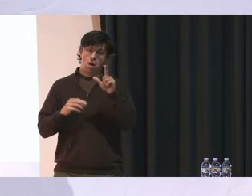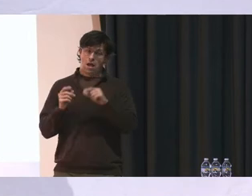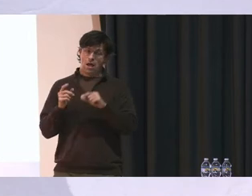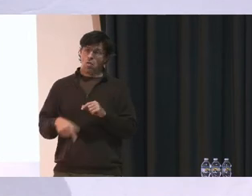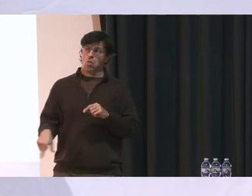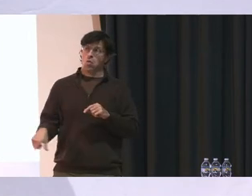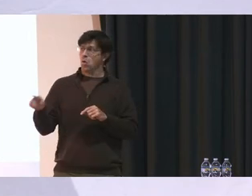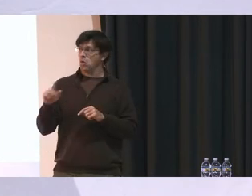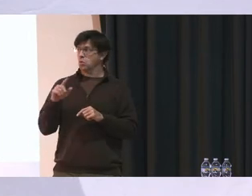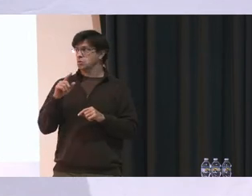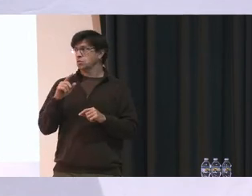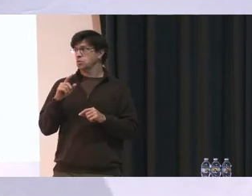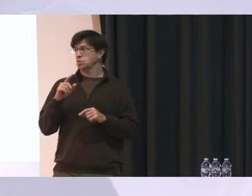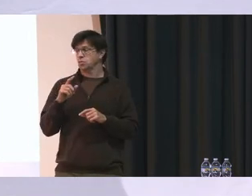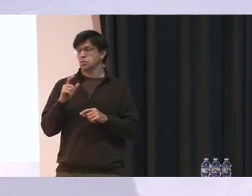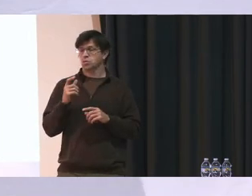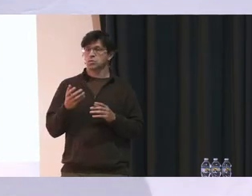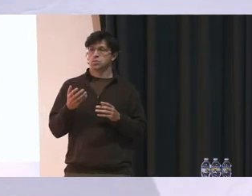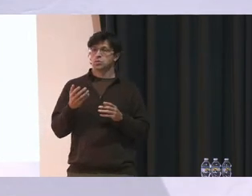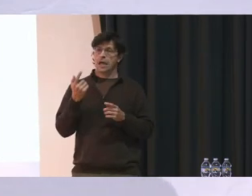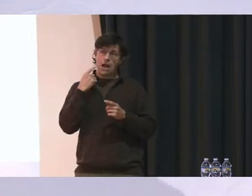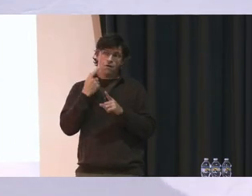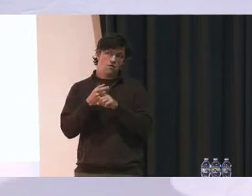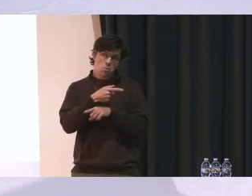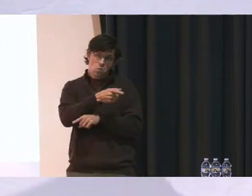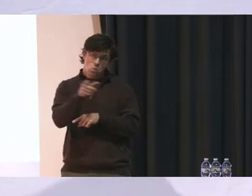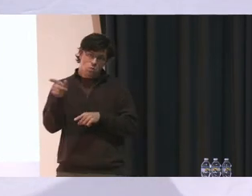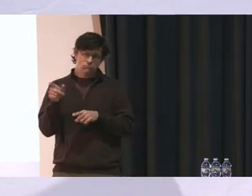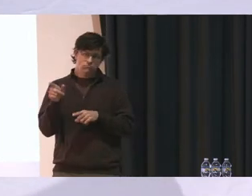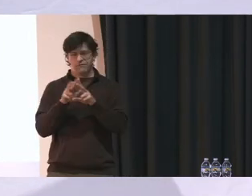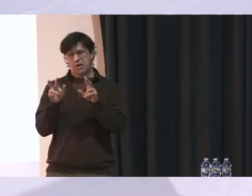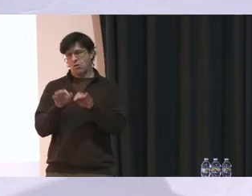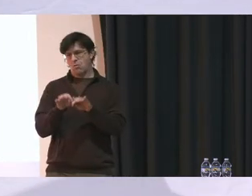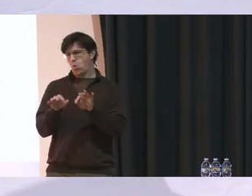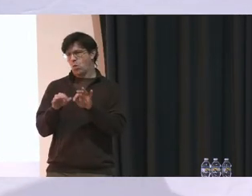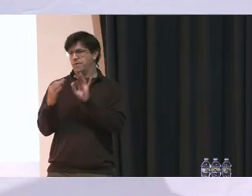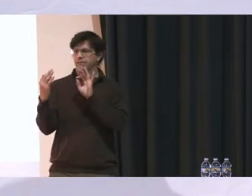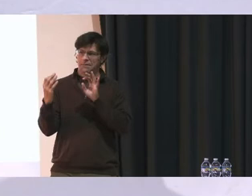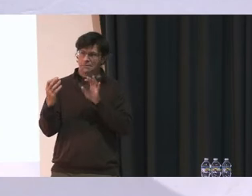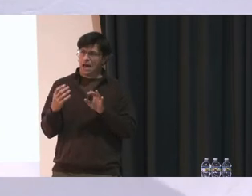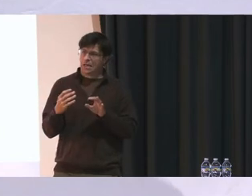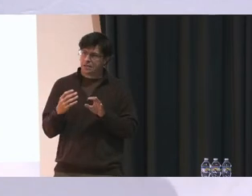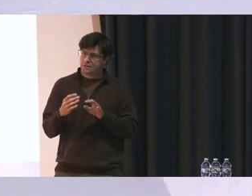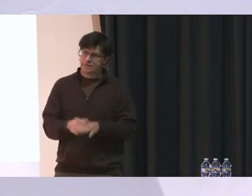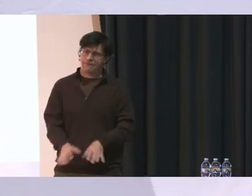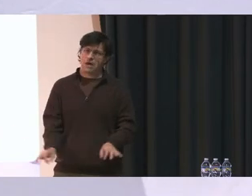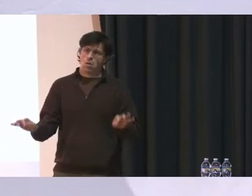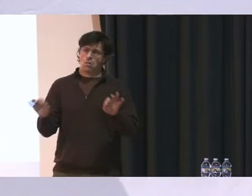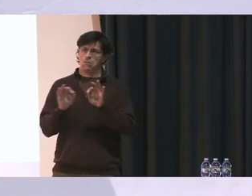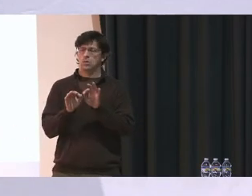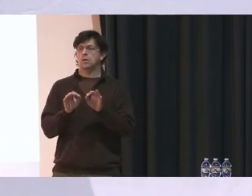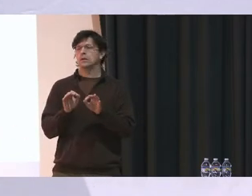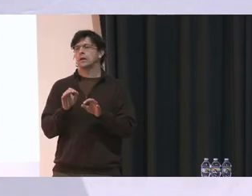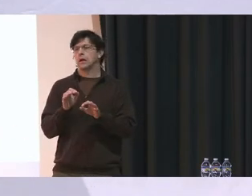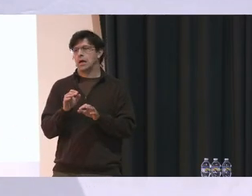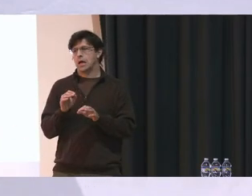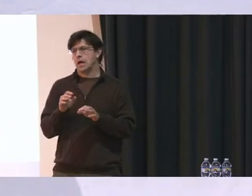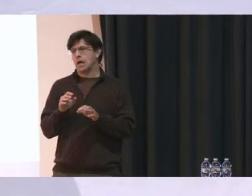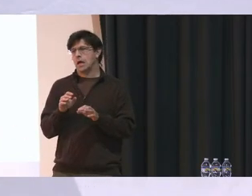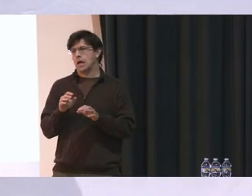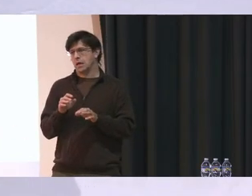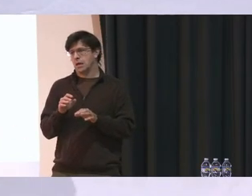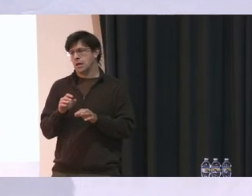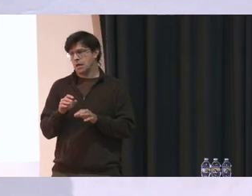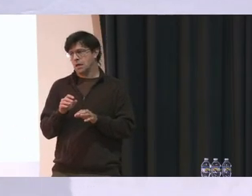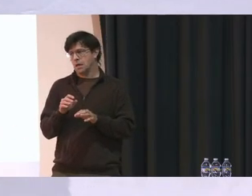come about, hearing from you is going to be very, very important. Your feedback is valued and will be the lens through which